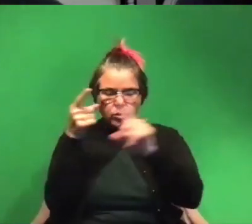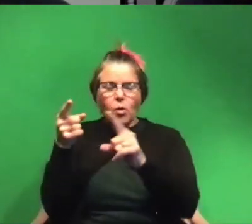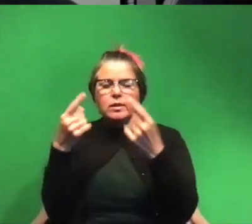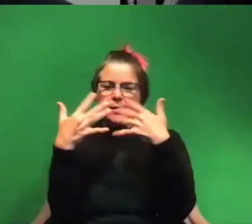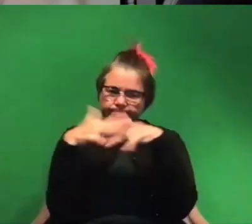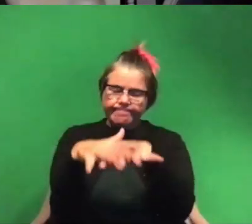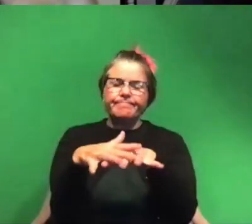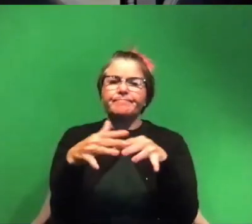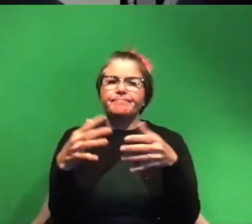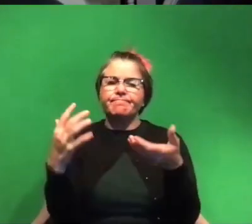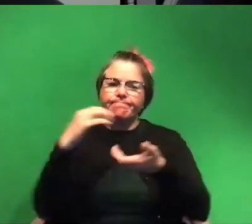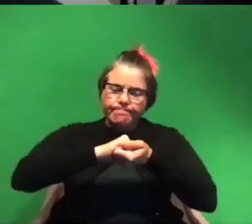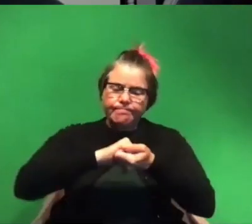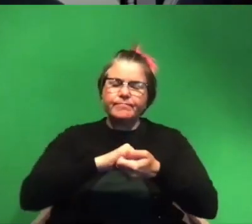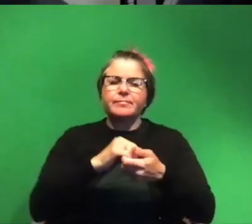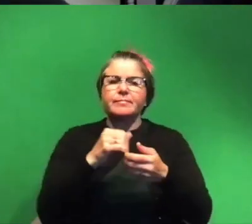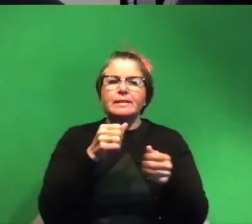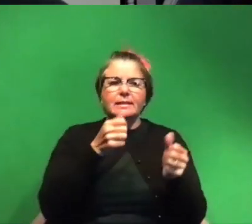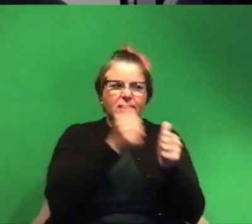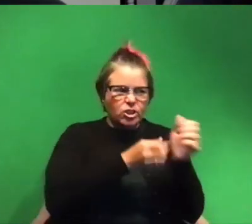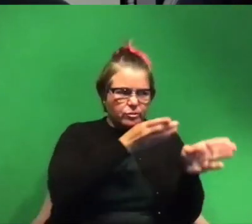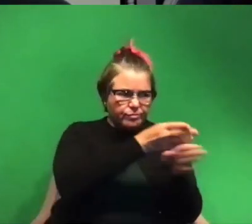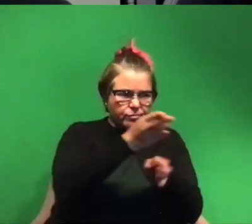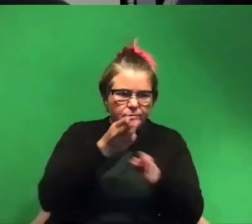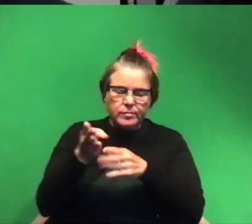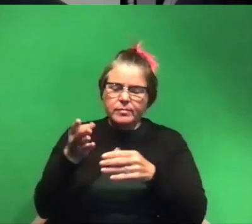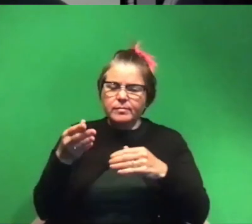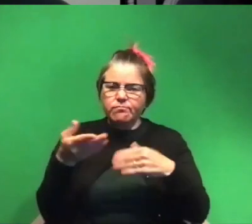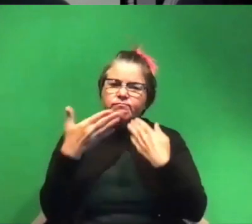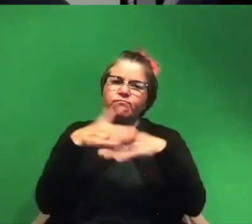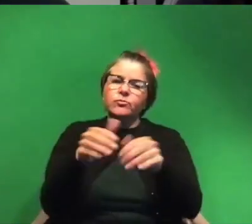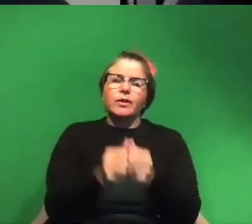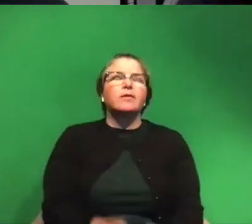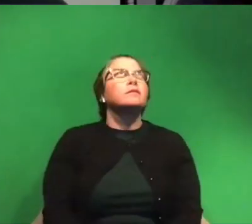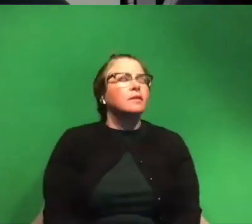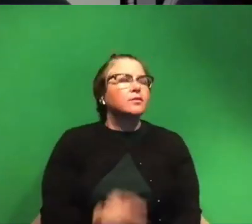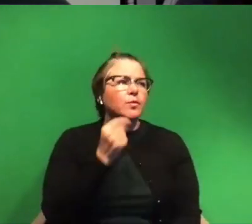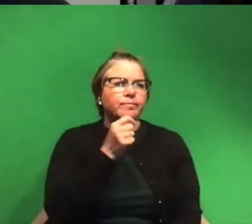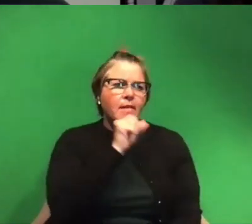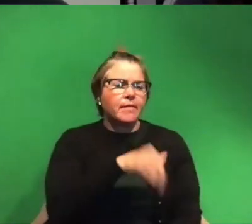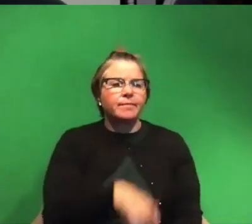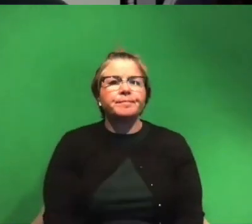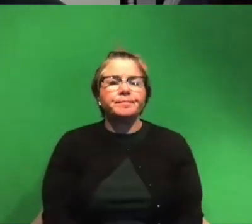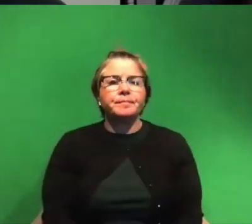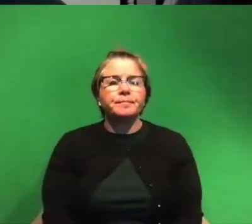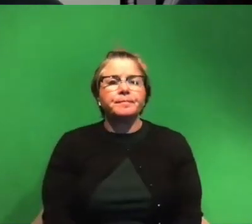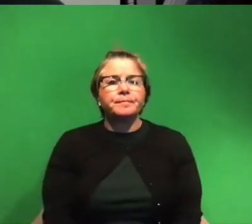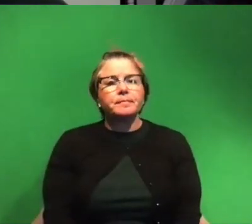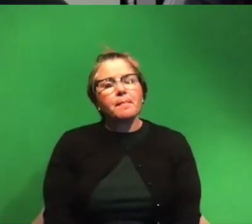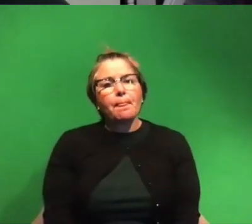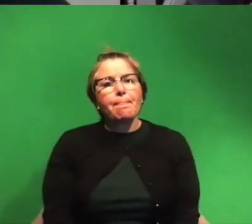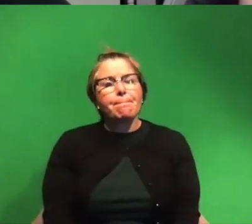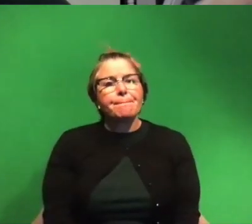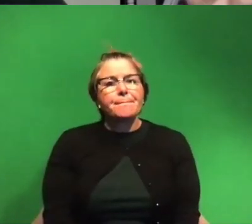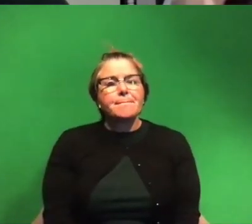and kind of bringing in these disciplines and making it interdisciplinary that's so cool i love that um so what